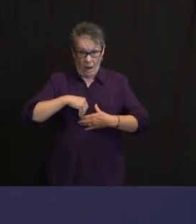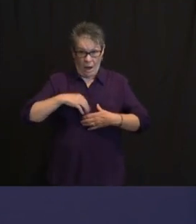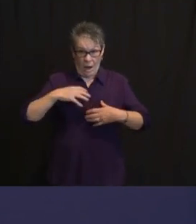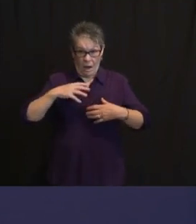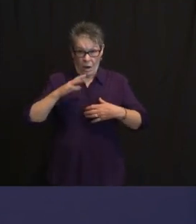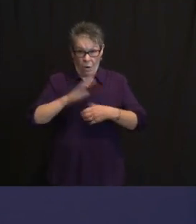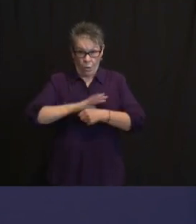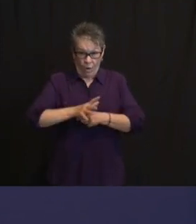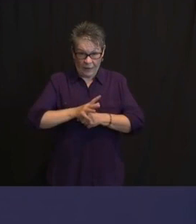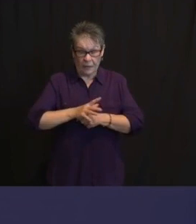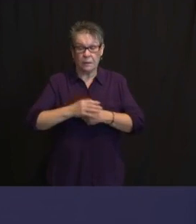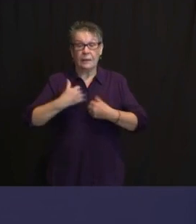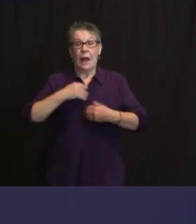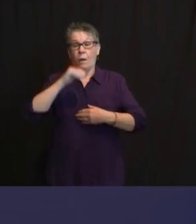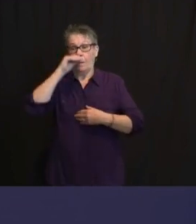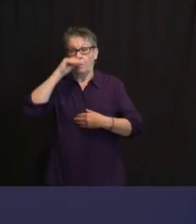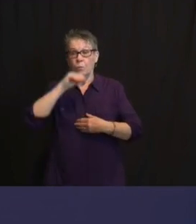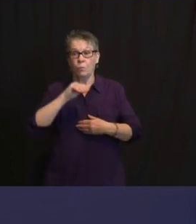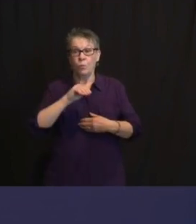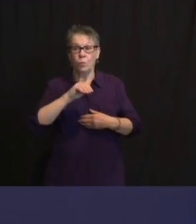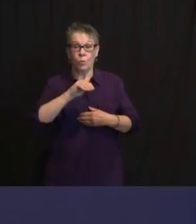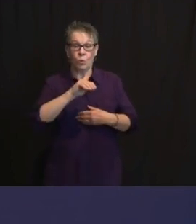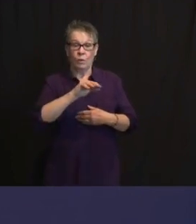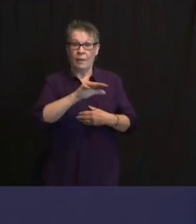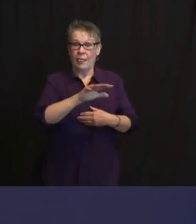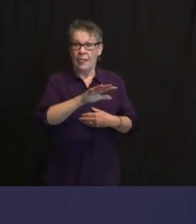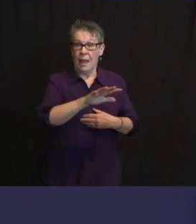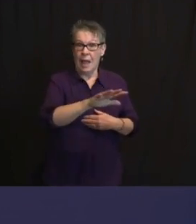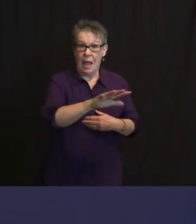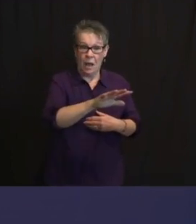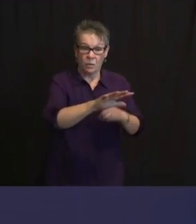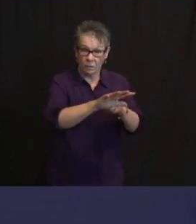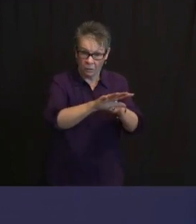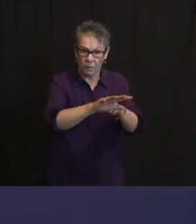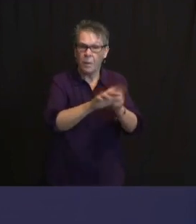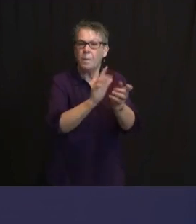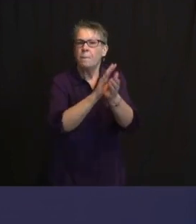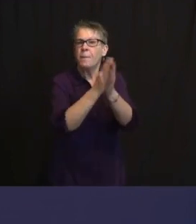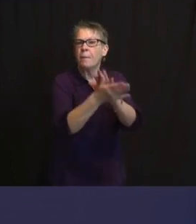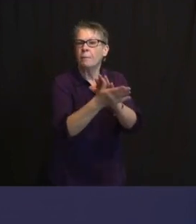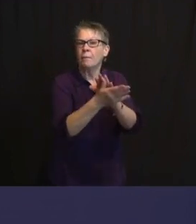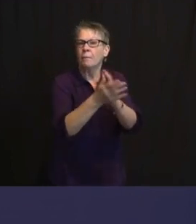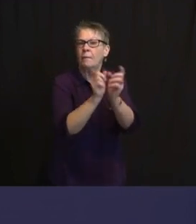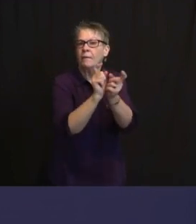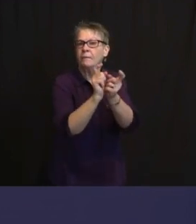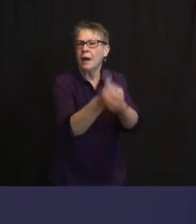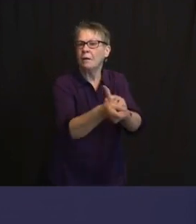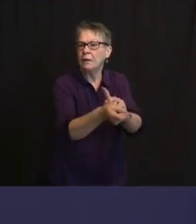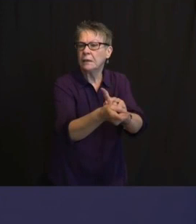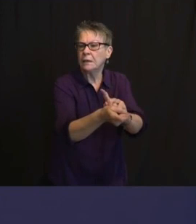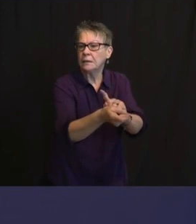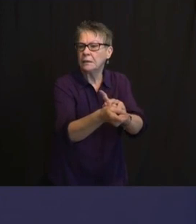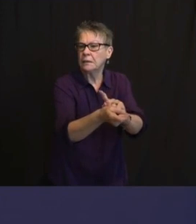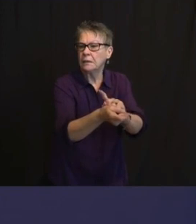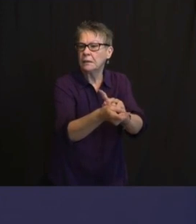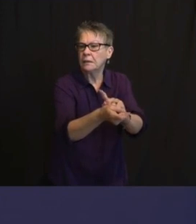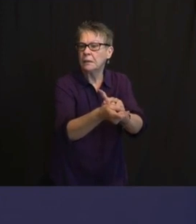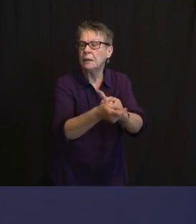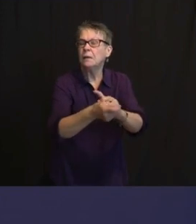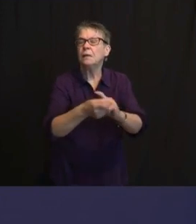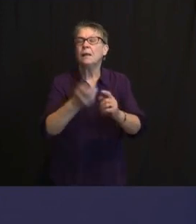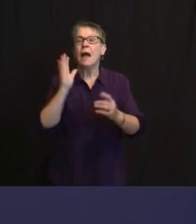ED JUST EXPLAINED, WILL GIVE A LEVEL OF PROTECTION TO ALL OF THE VARIANTS ALONG THE WAY. BUT MORE